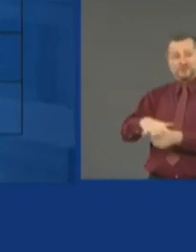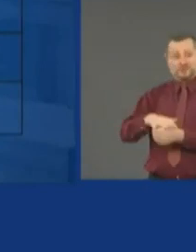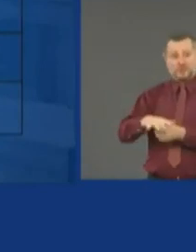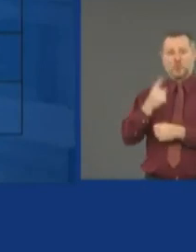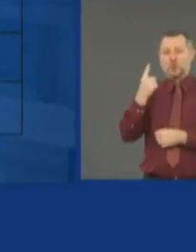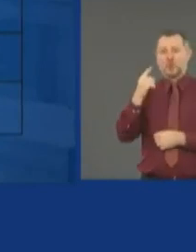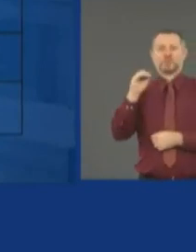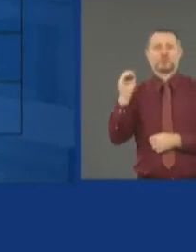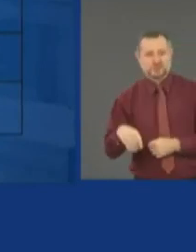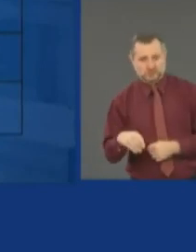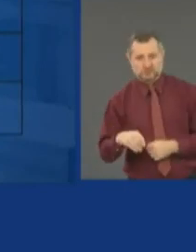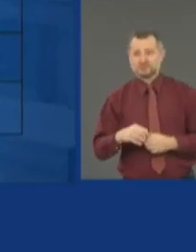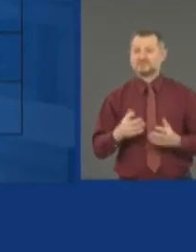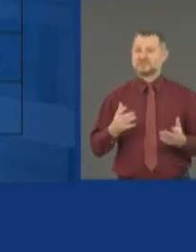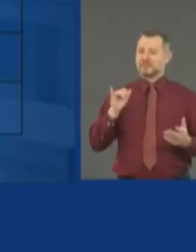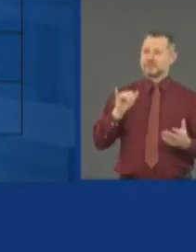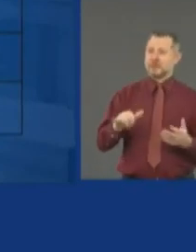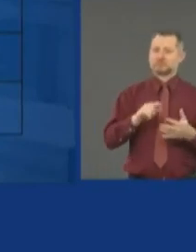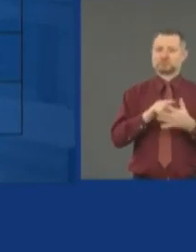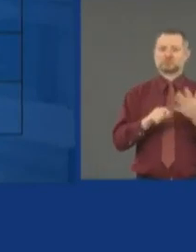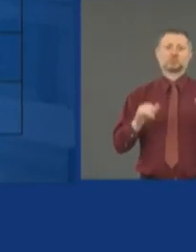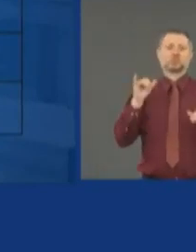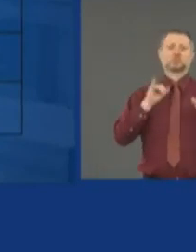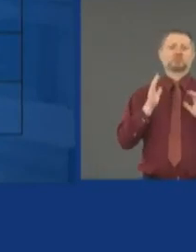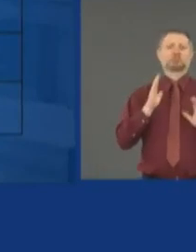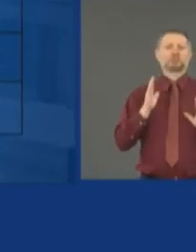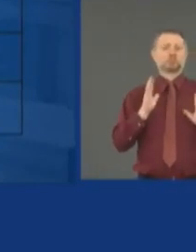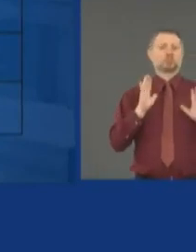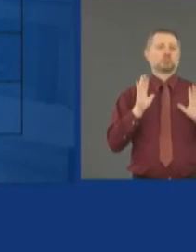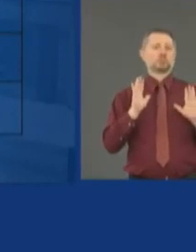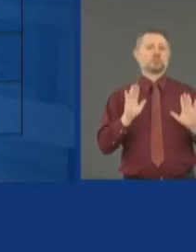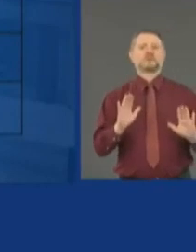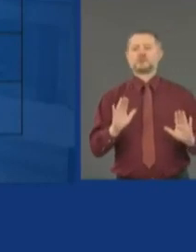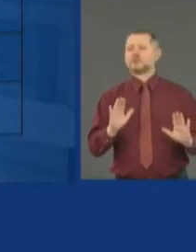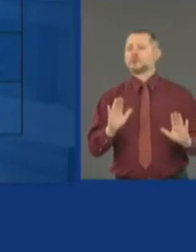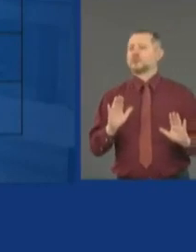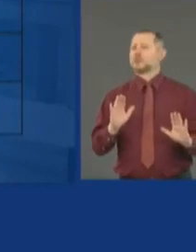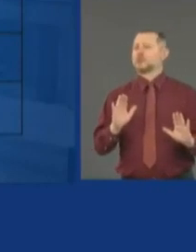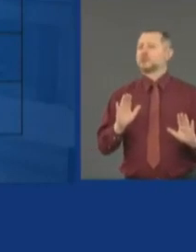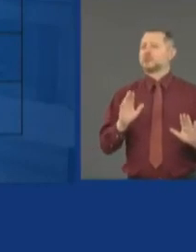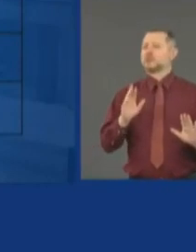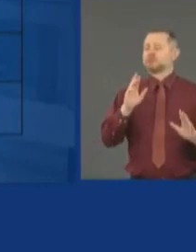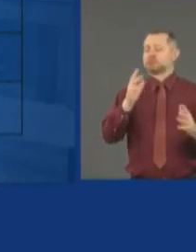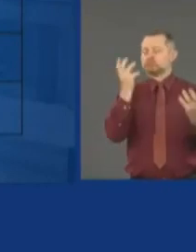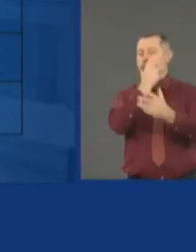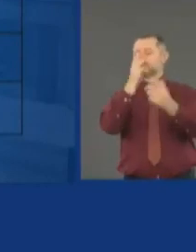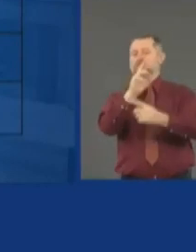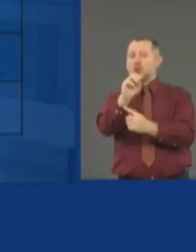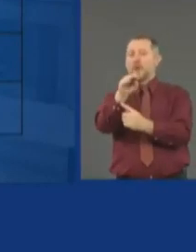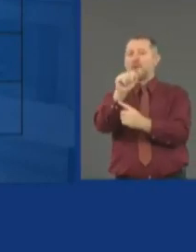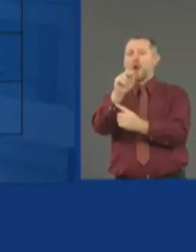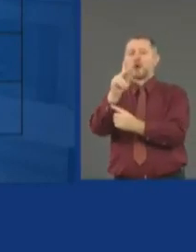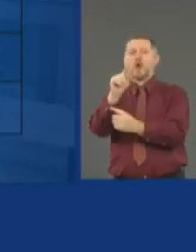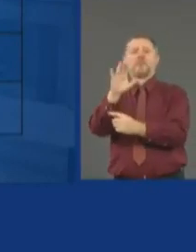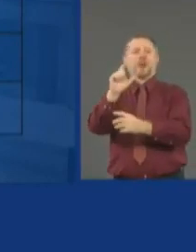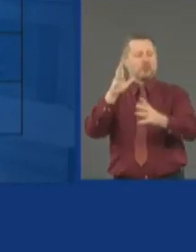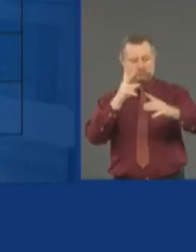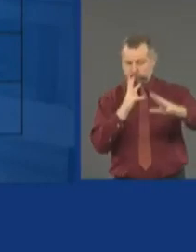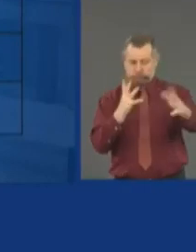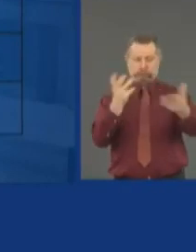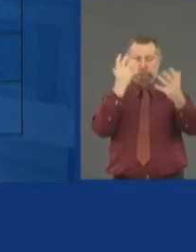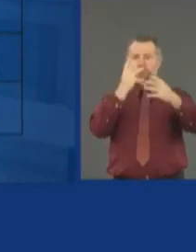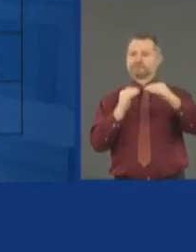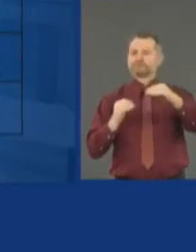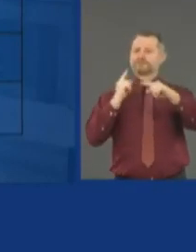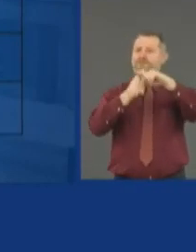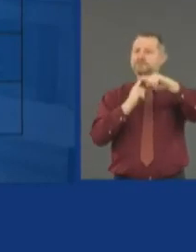remarkable in many ways. It's remarkable in comparison to the other. you remember, New York City was much higher